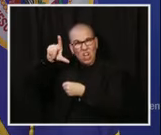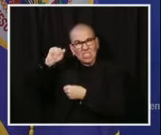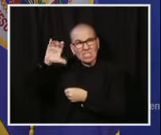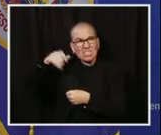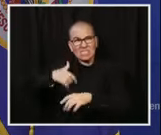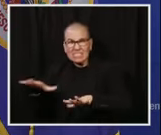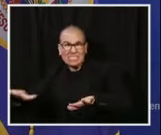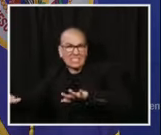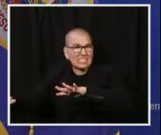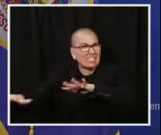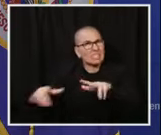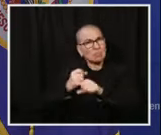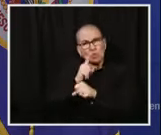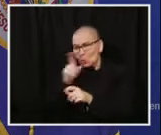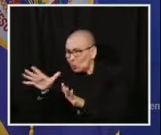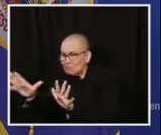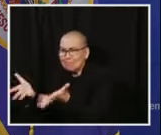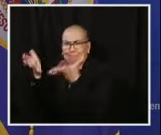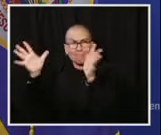contain it.